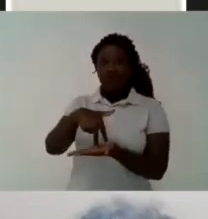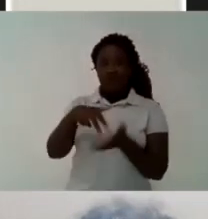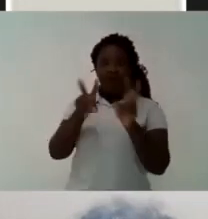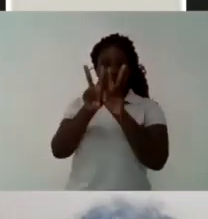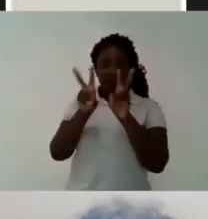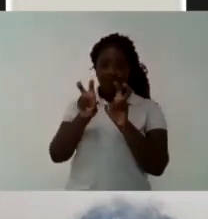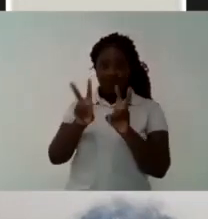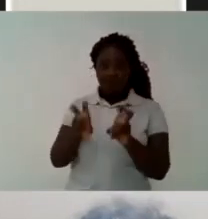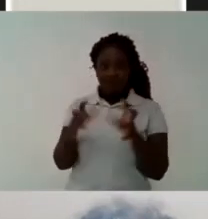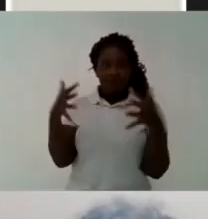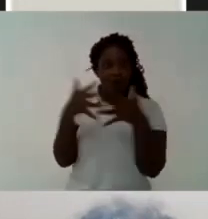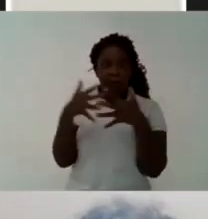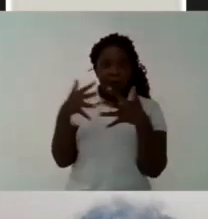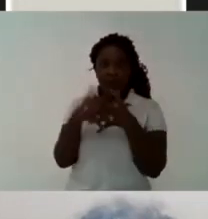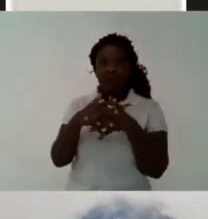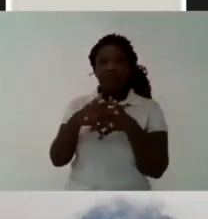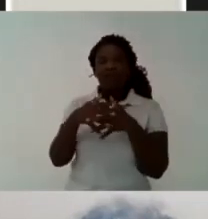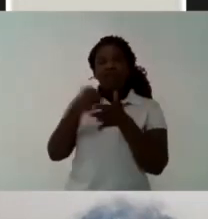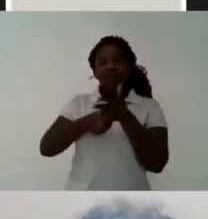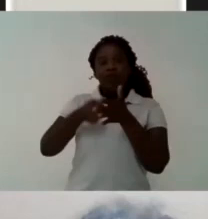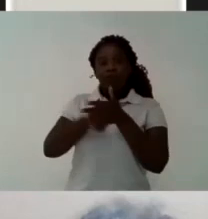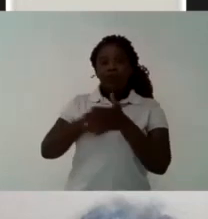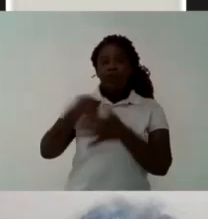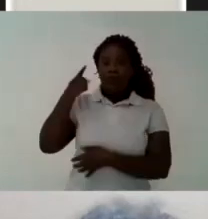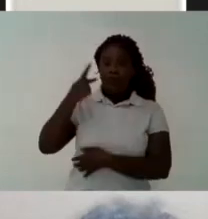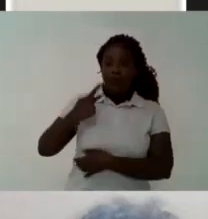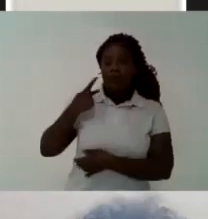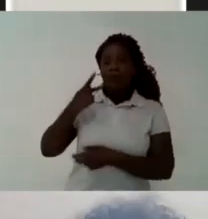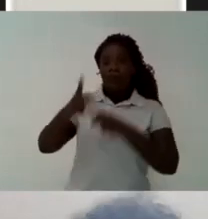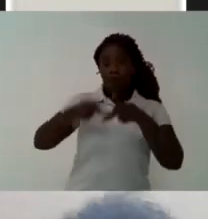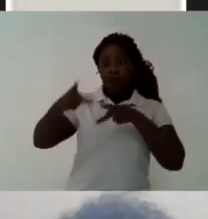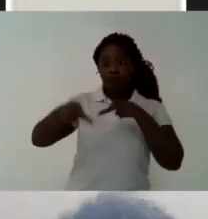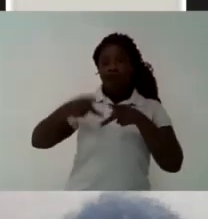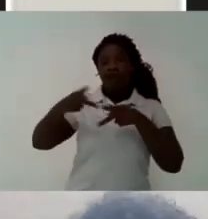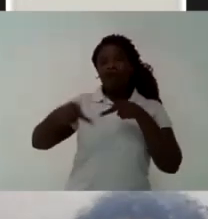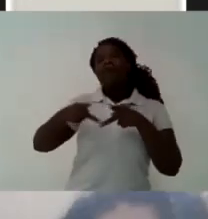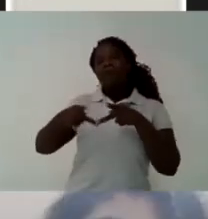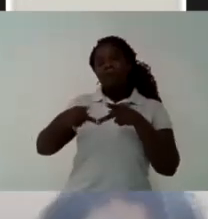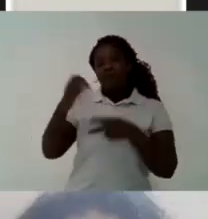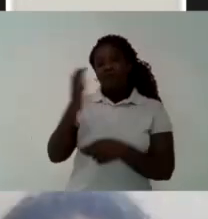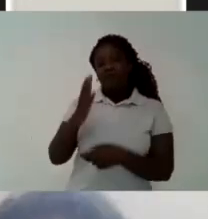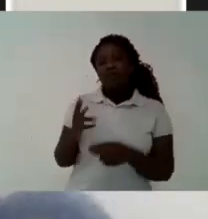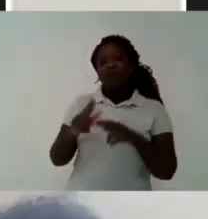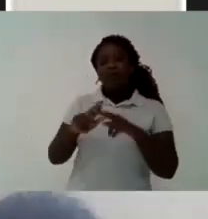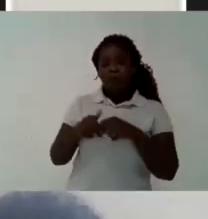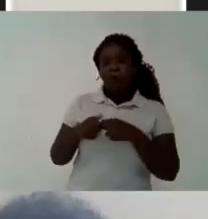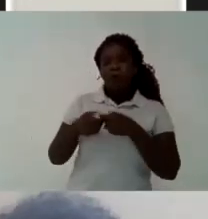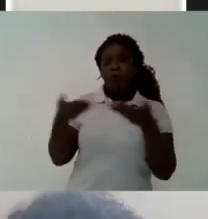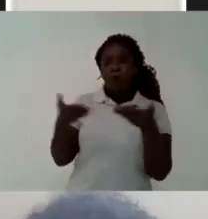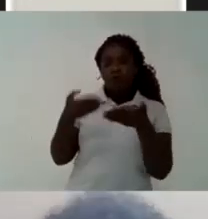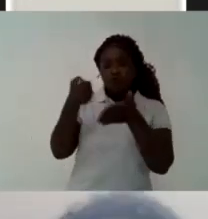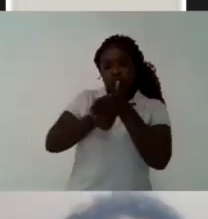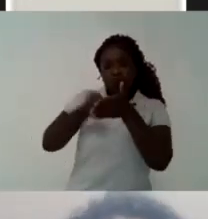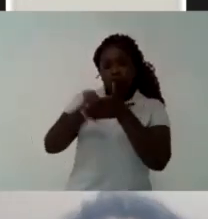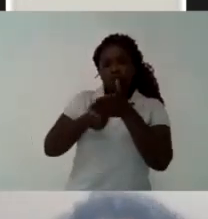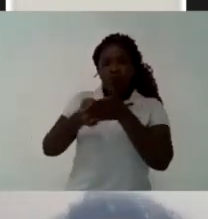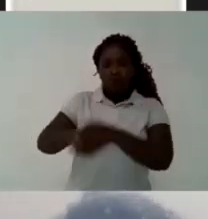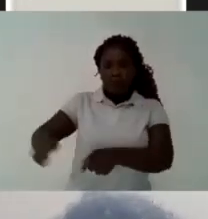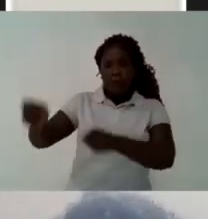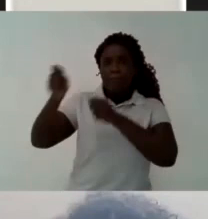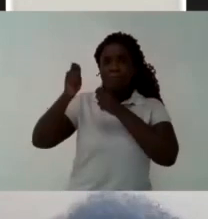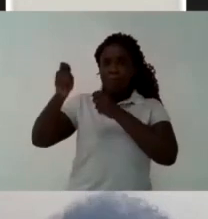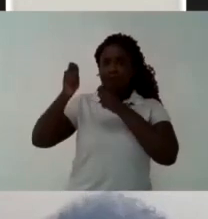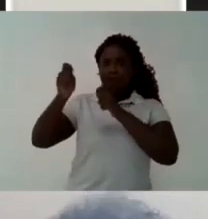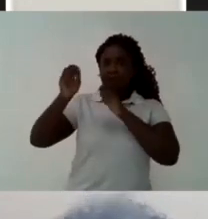researching the creation of a new vaccine And if you attack the university,